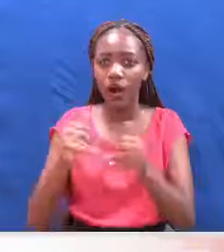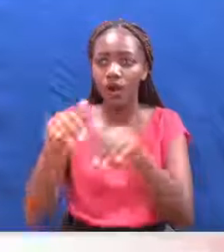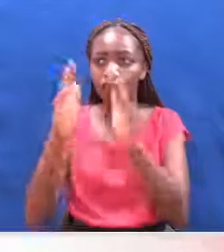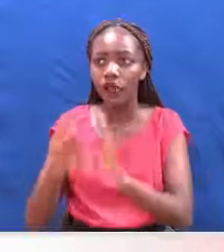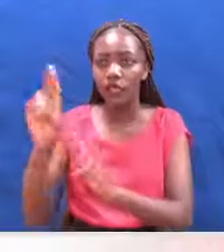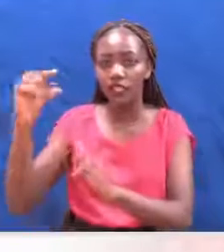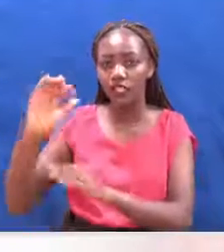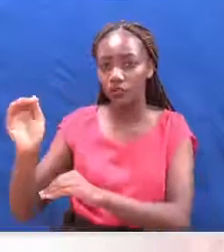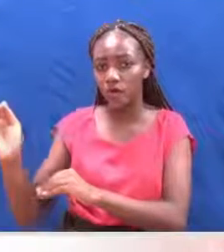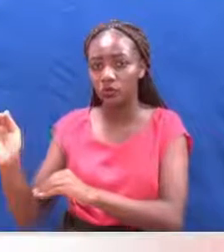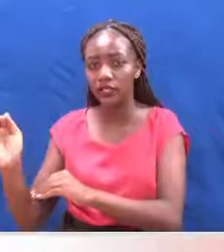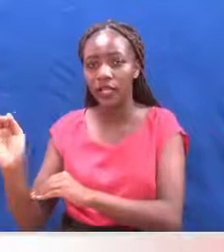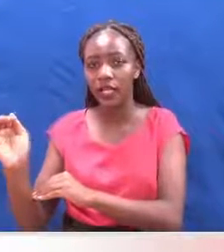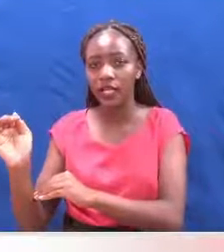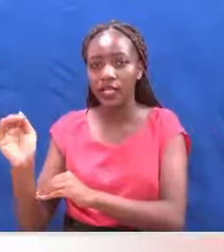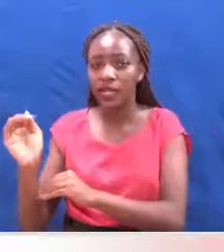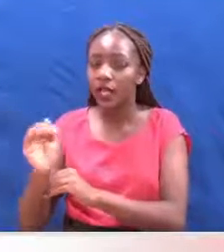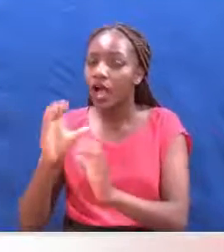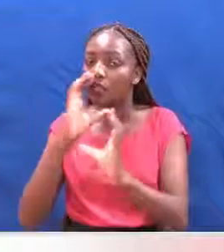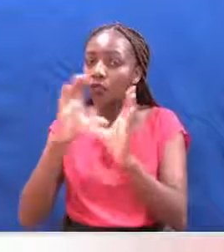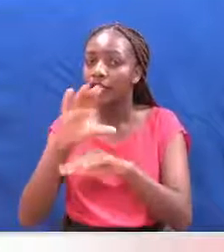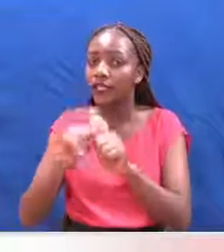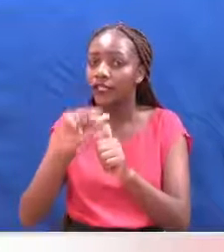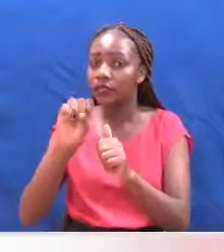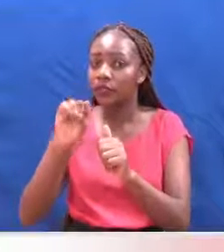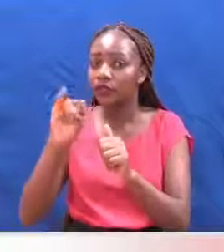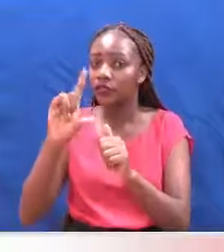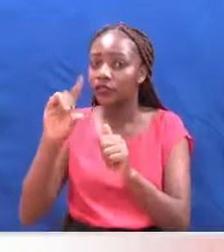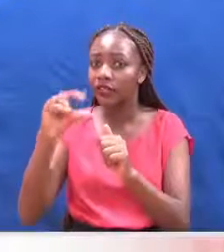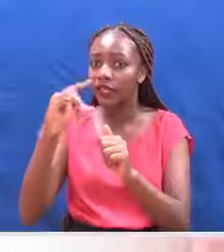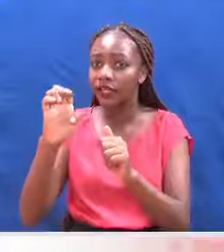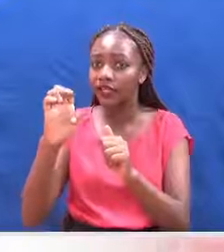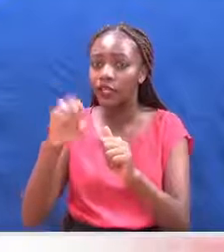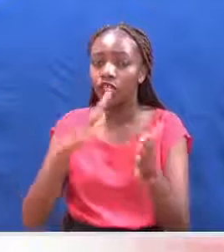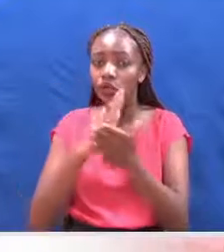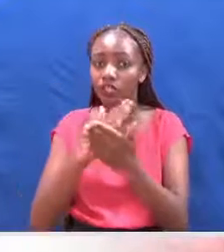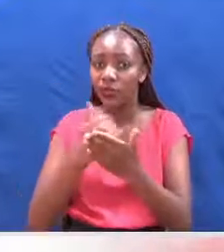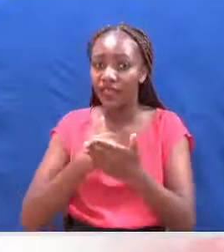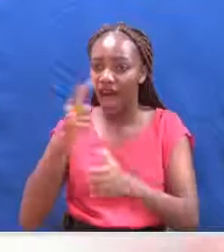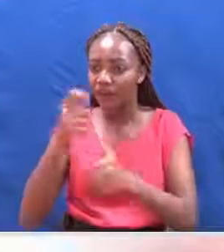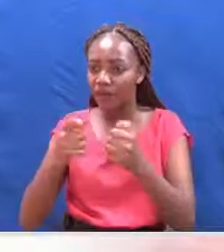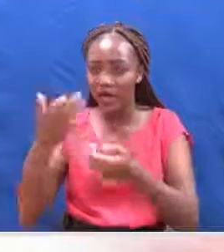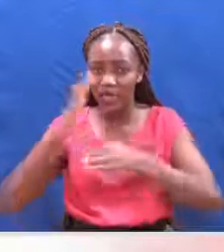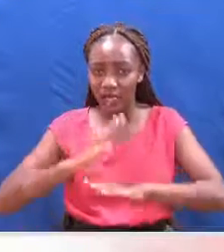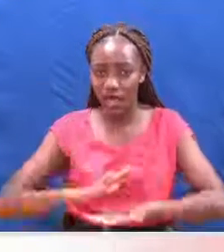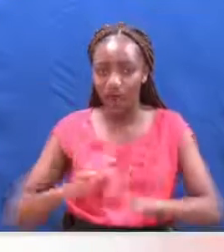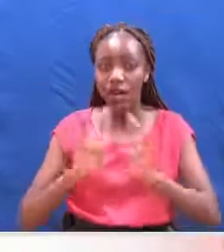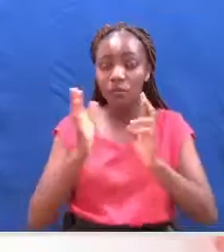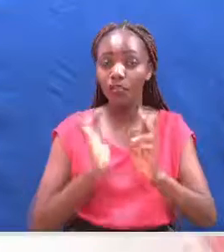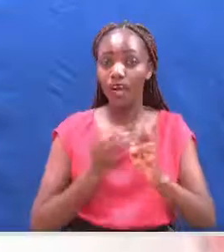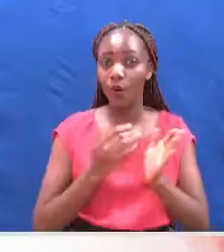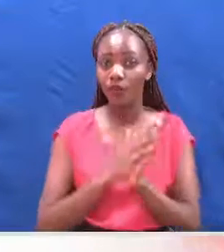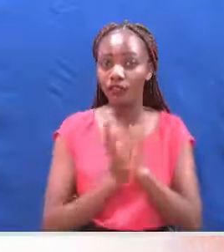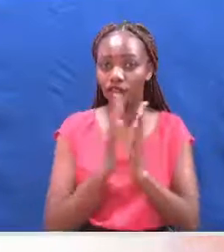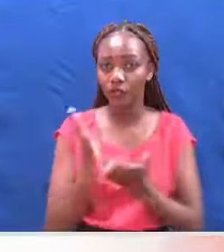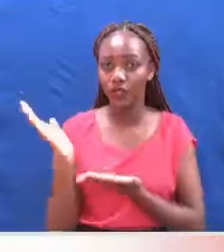County has ventured into commercial silage making for dairy farmers to ensure constant supply of the commodity. Our reporter Calvin Chitua has the